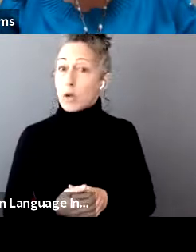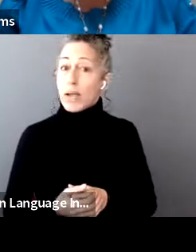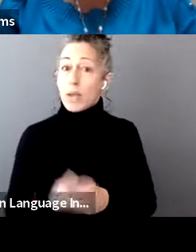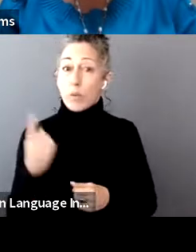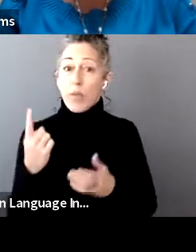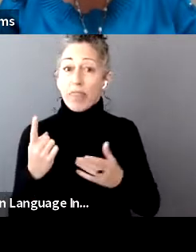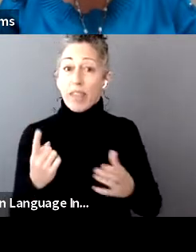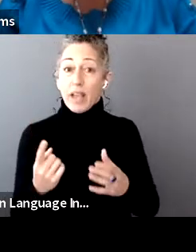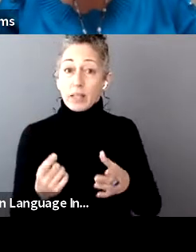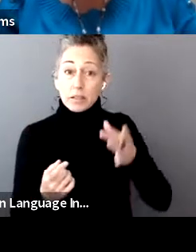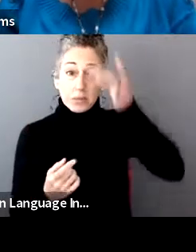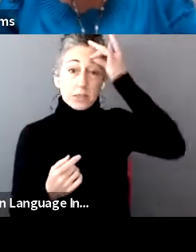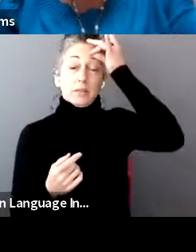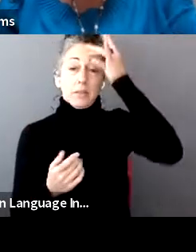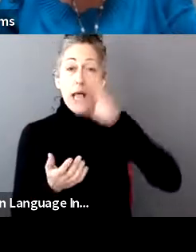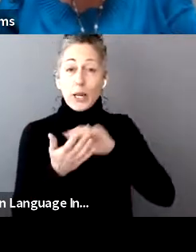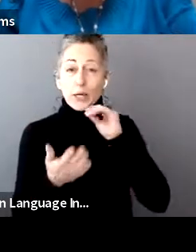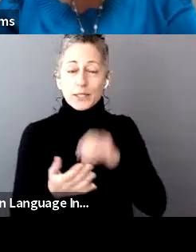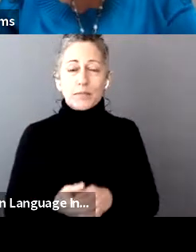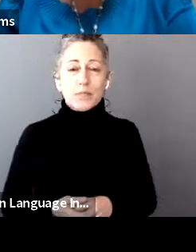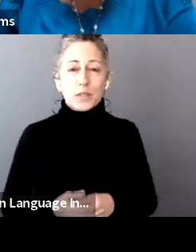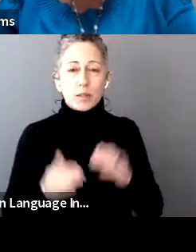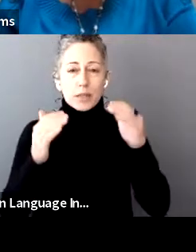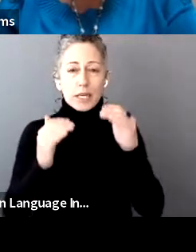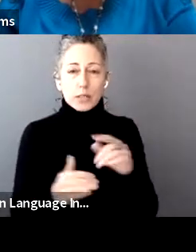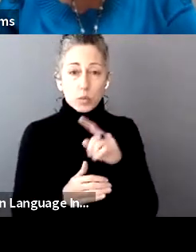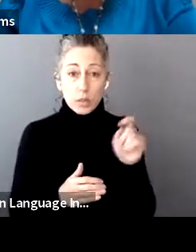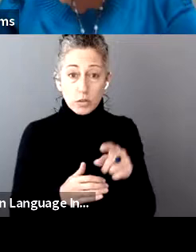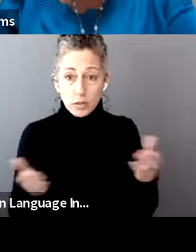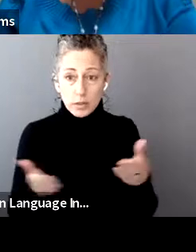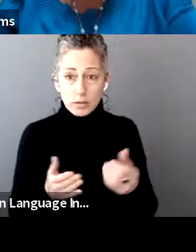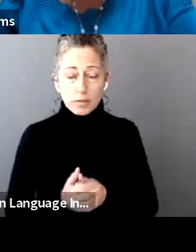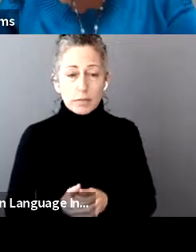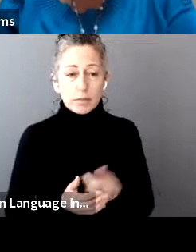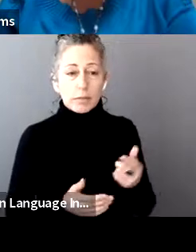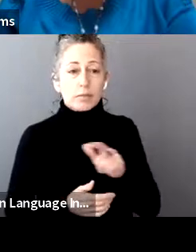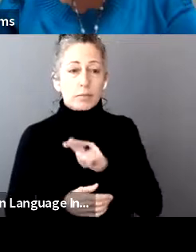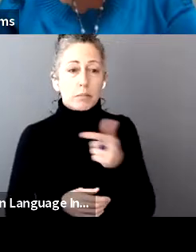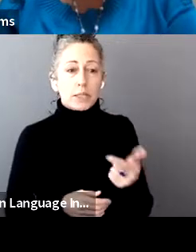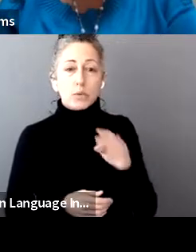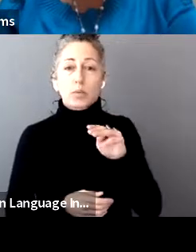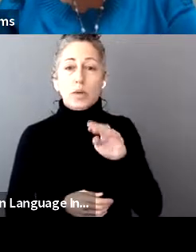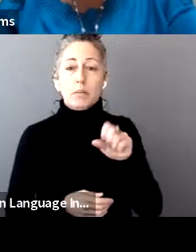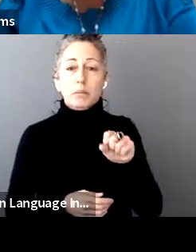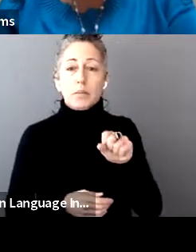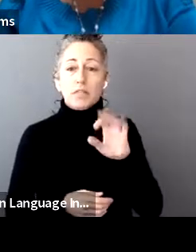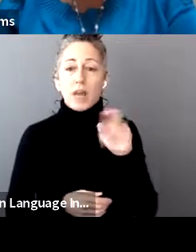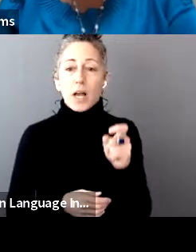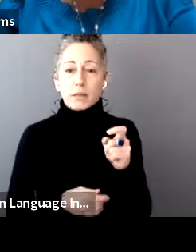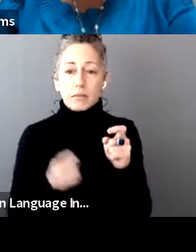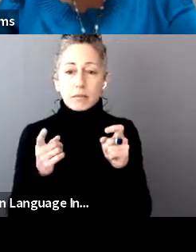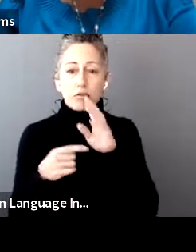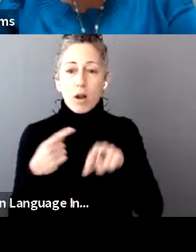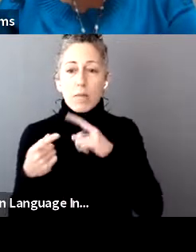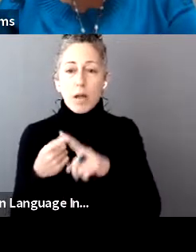ladies. Thank you. All right. So my next question is back to Ms. Fox. Let's go back to you again. And let's talk about stimulus